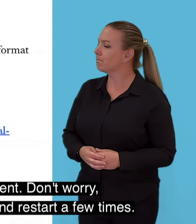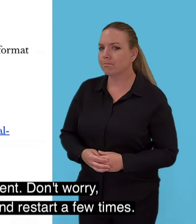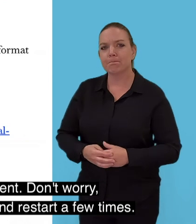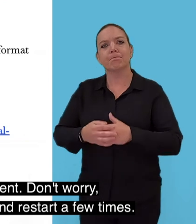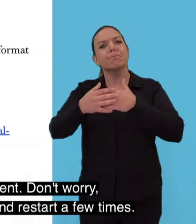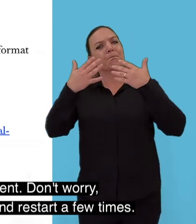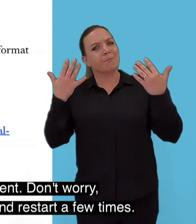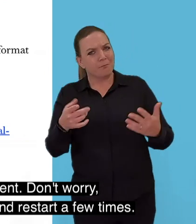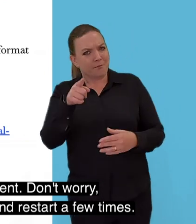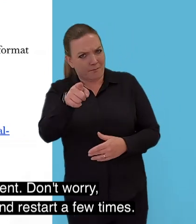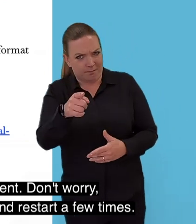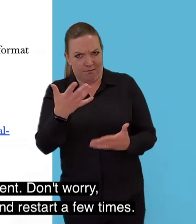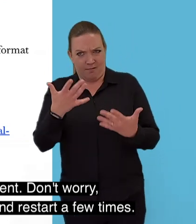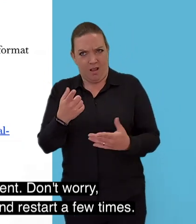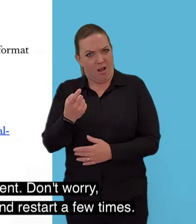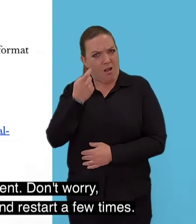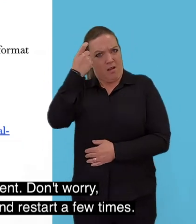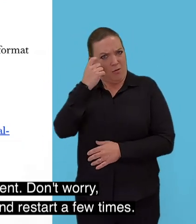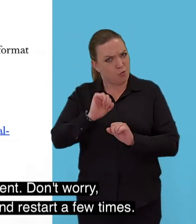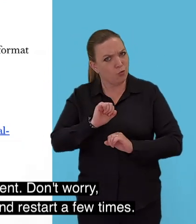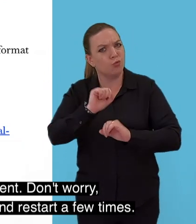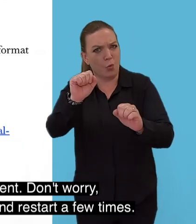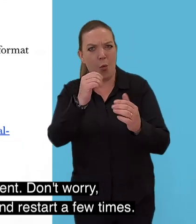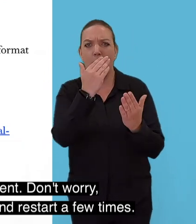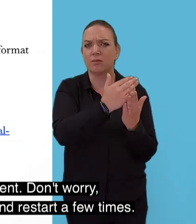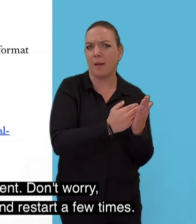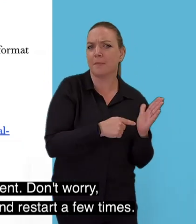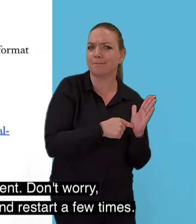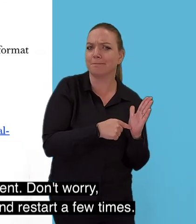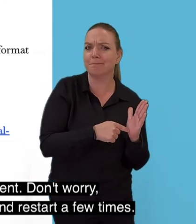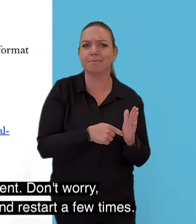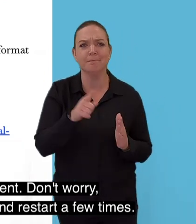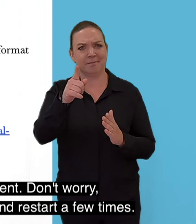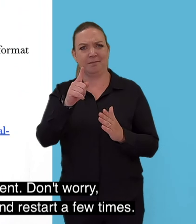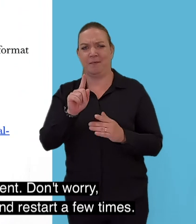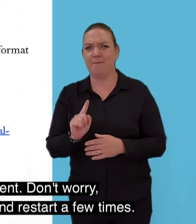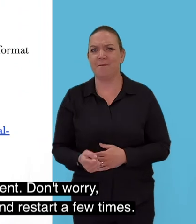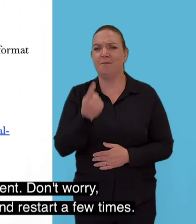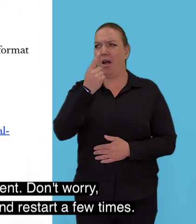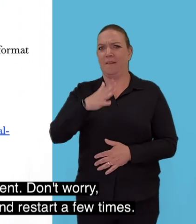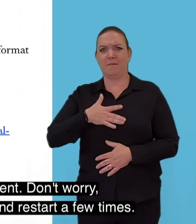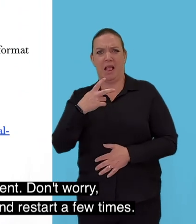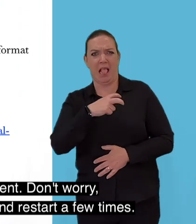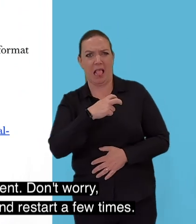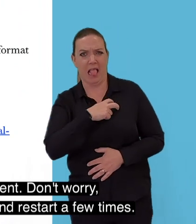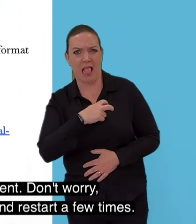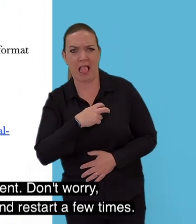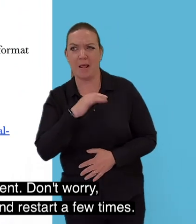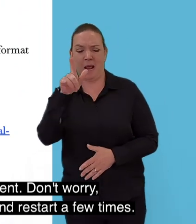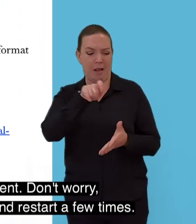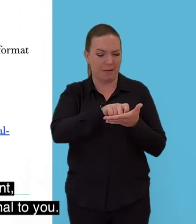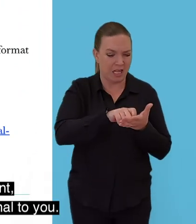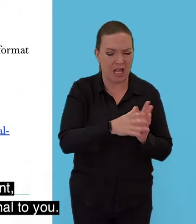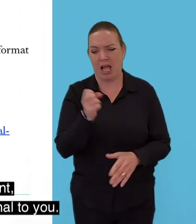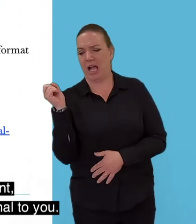So, it's time to think about starting a statement. Don't worry, it will feel daunting at first and you'll probably stop and